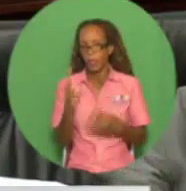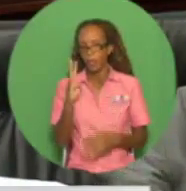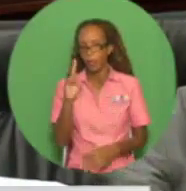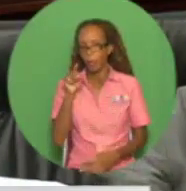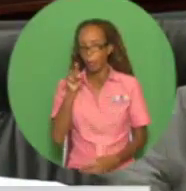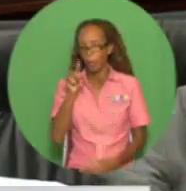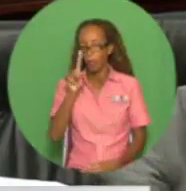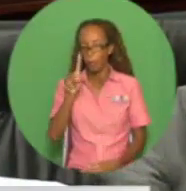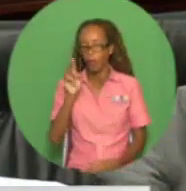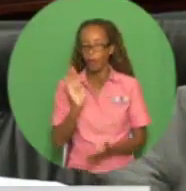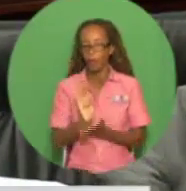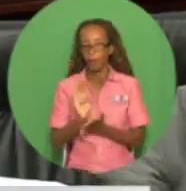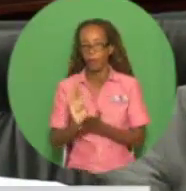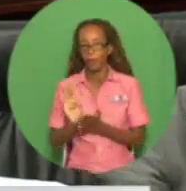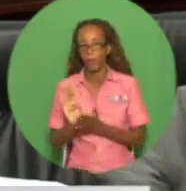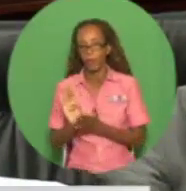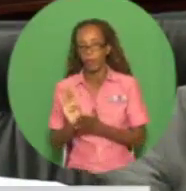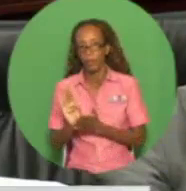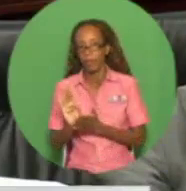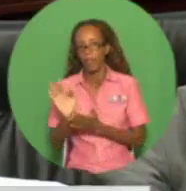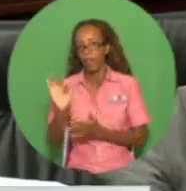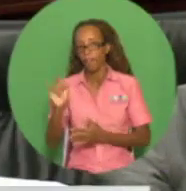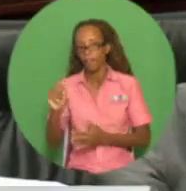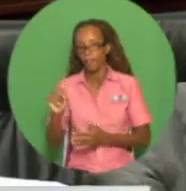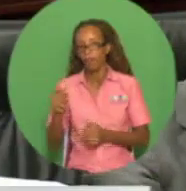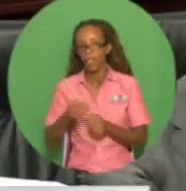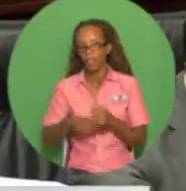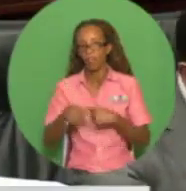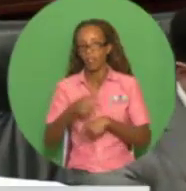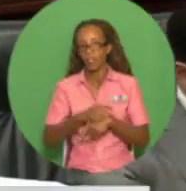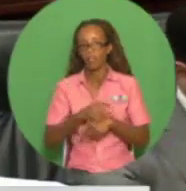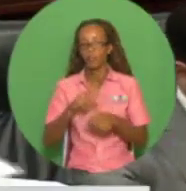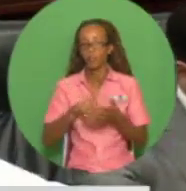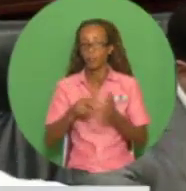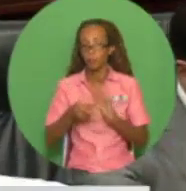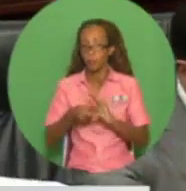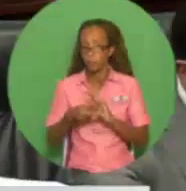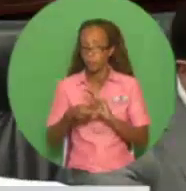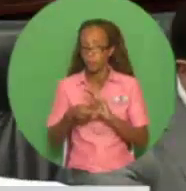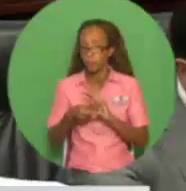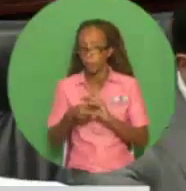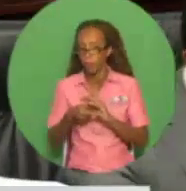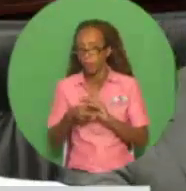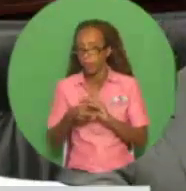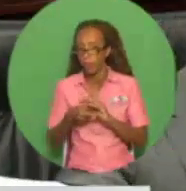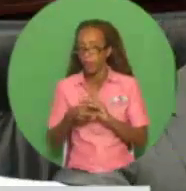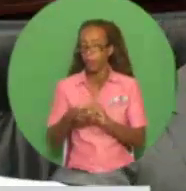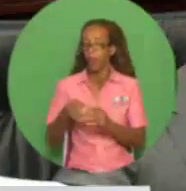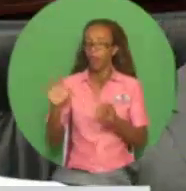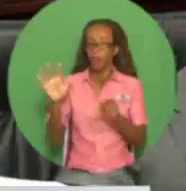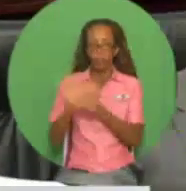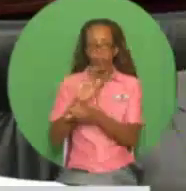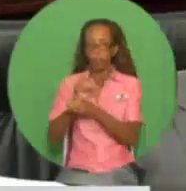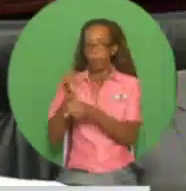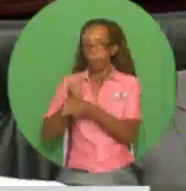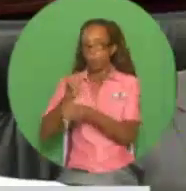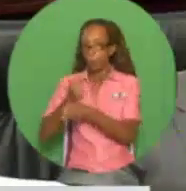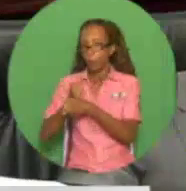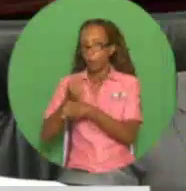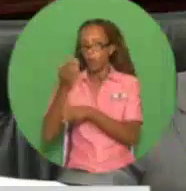cubic feet per day, thereby keeping the petrochemical plants and LNG trains at full operational and efficient levels.